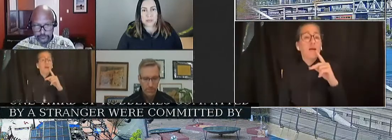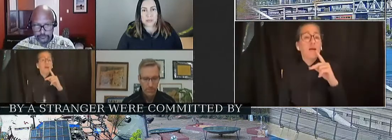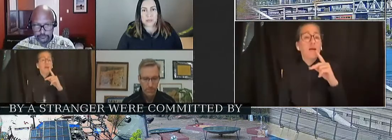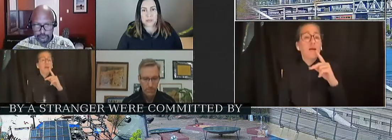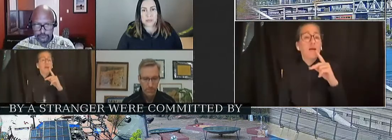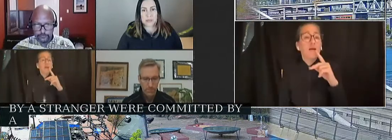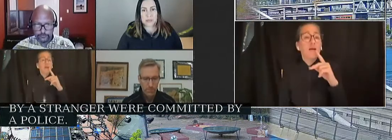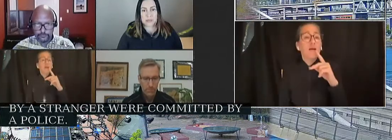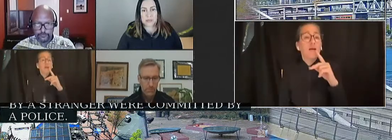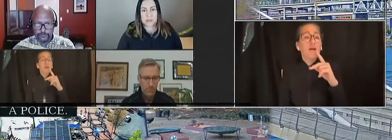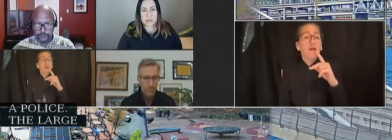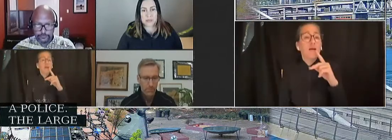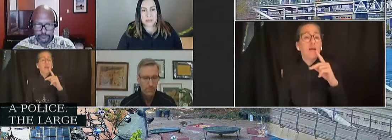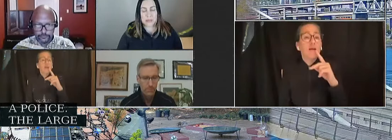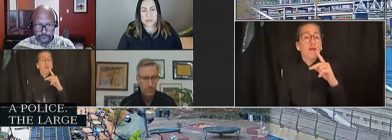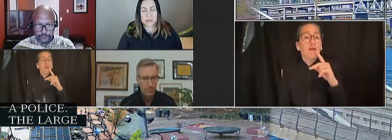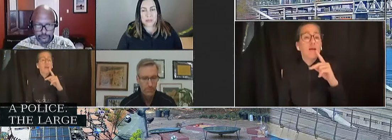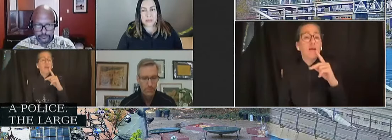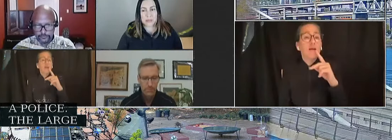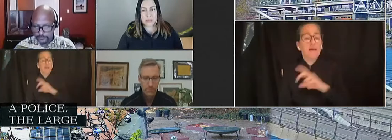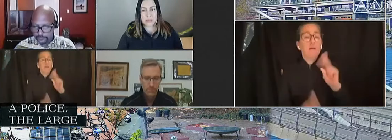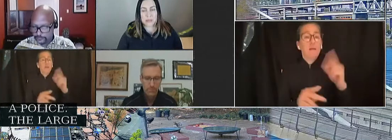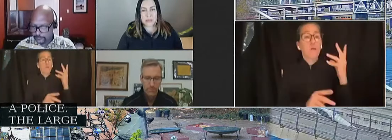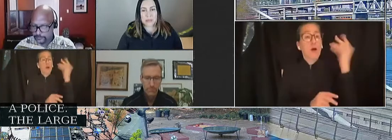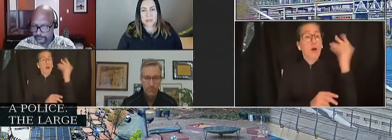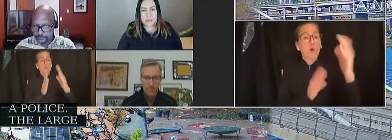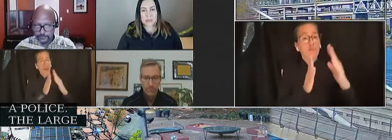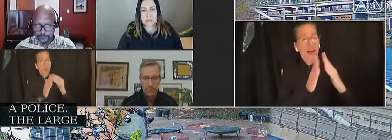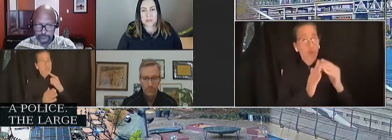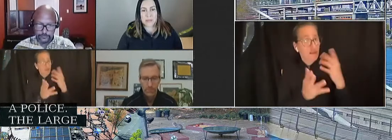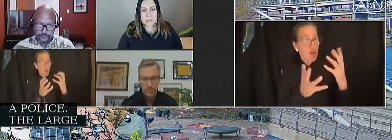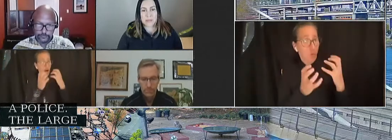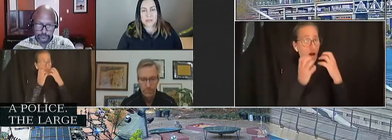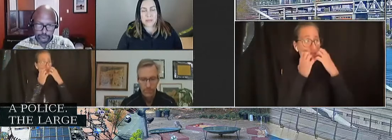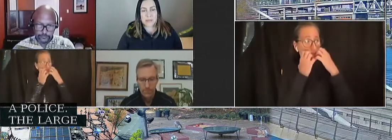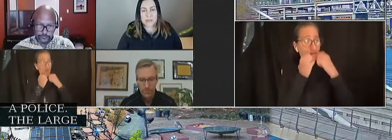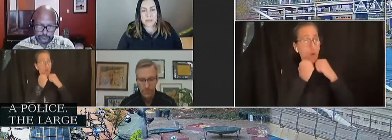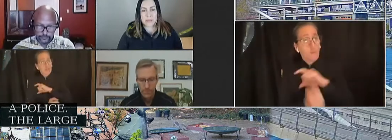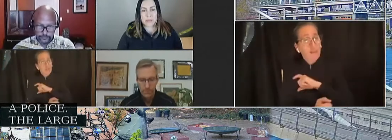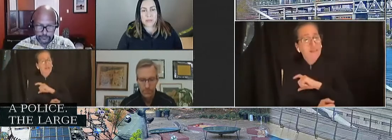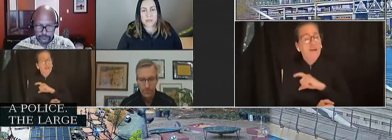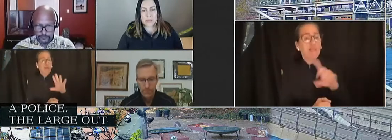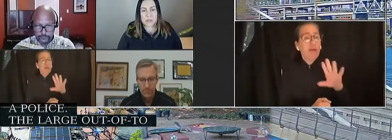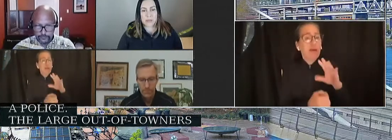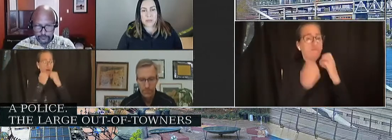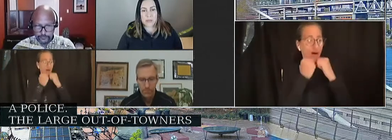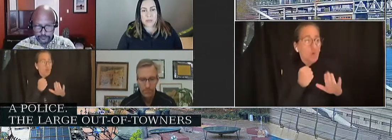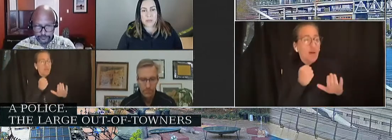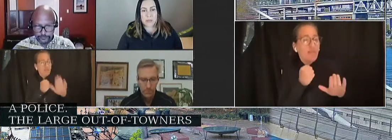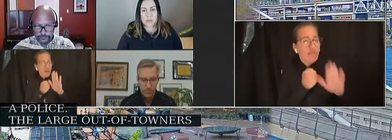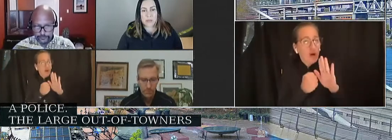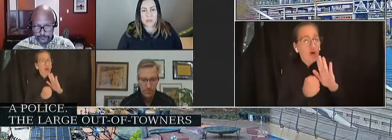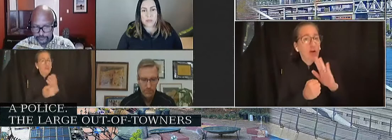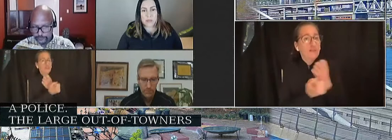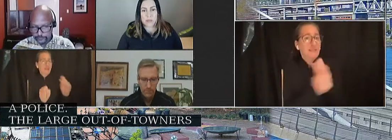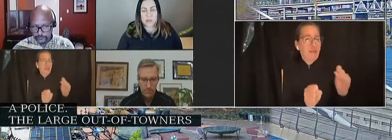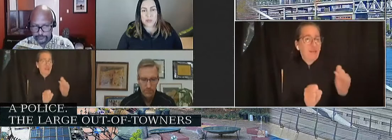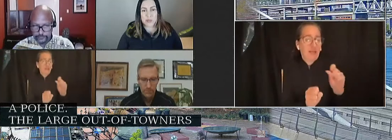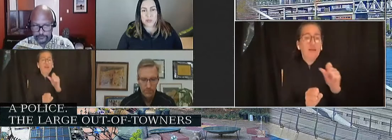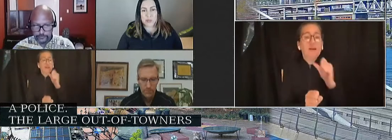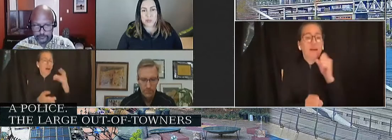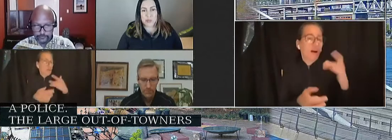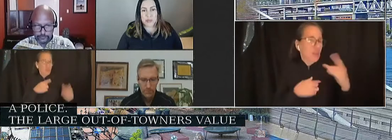police value their perception of safety more than the actual safety of people with less privilege, let alone their own real safety.